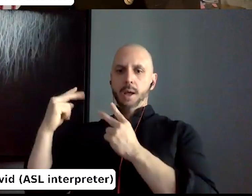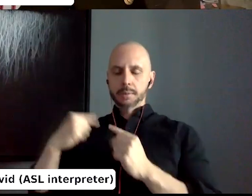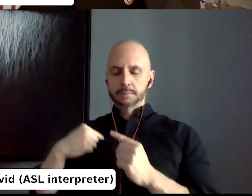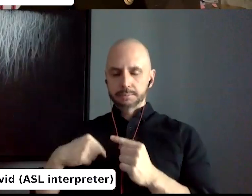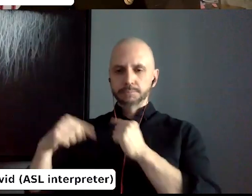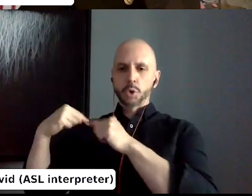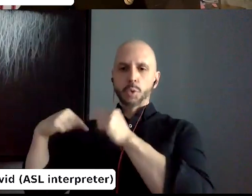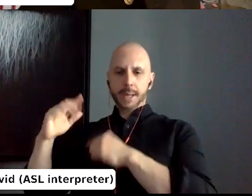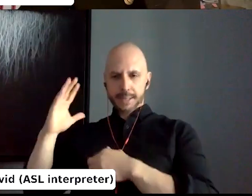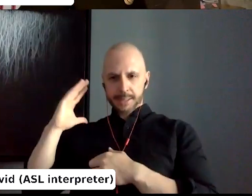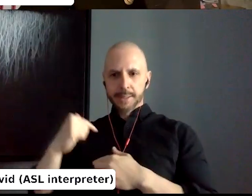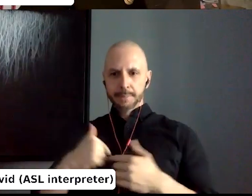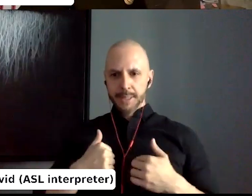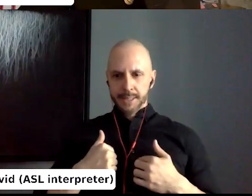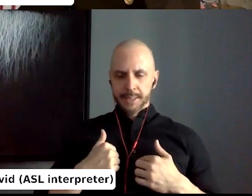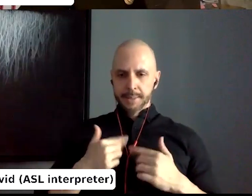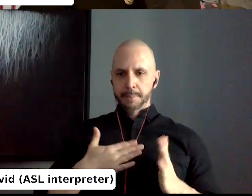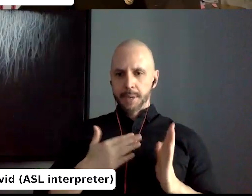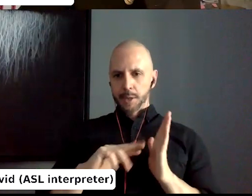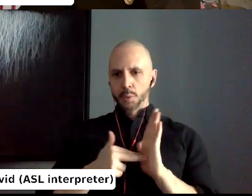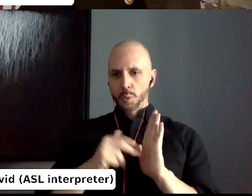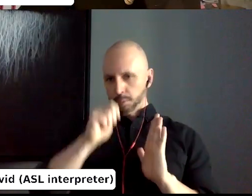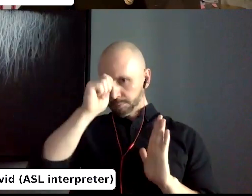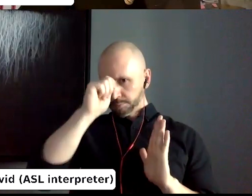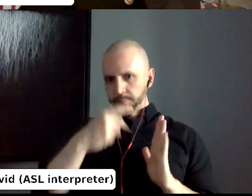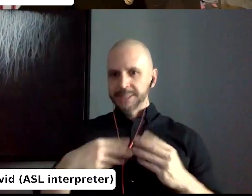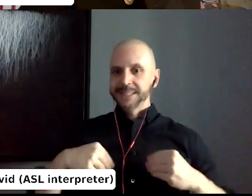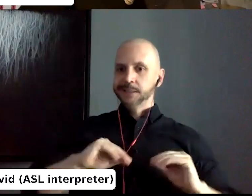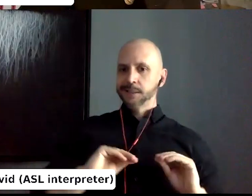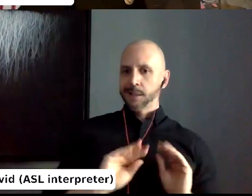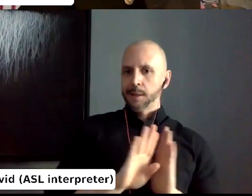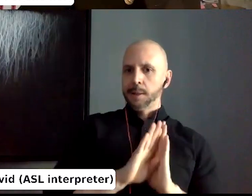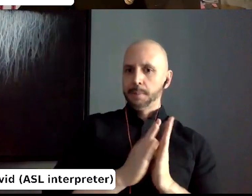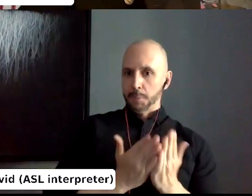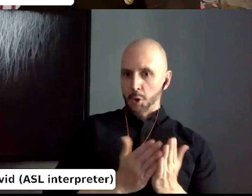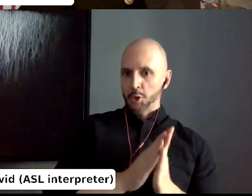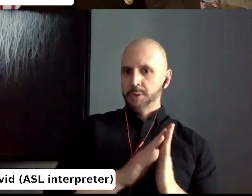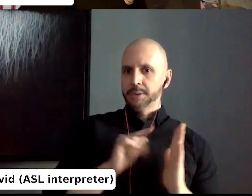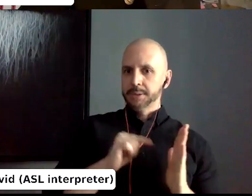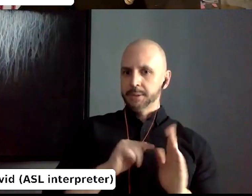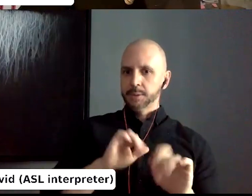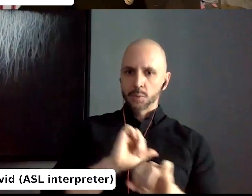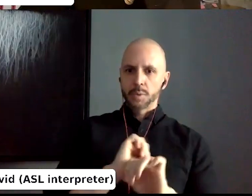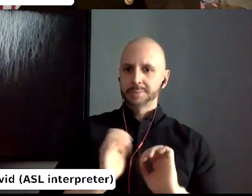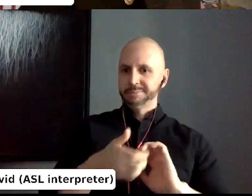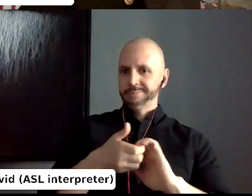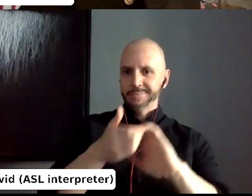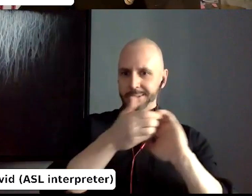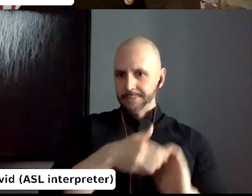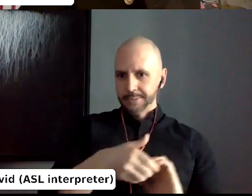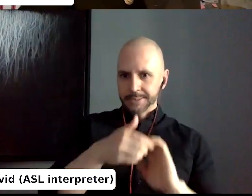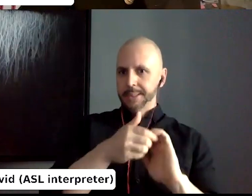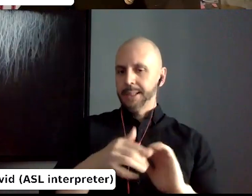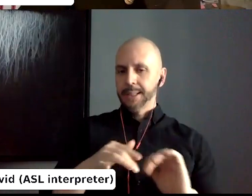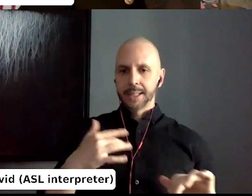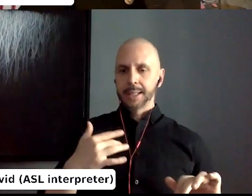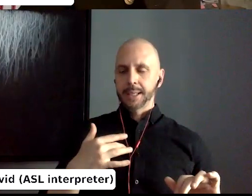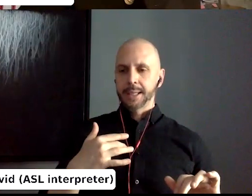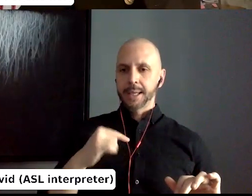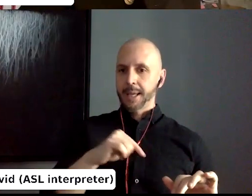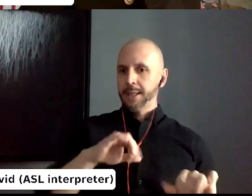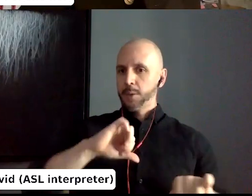team and collaborating together and, but also just having a lot of fun in, uh, working in a bookshop. Um,